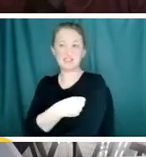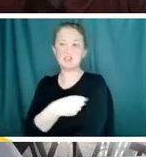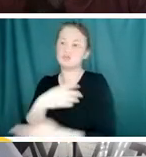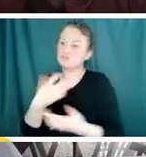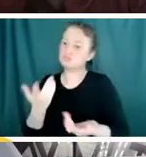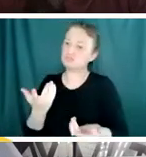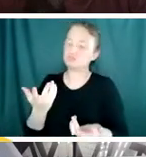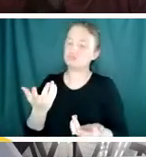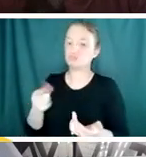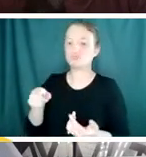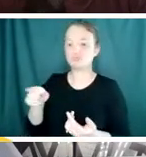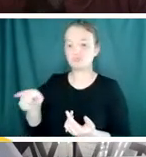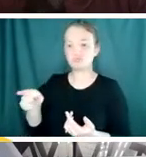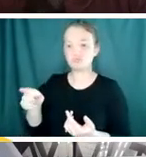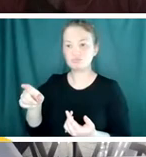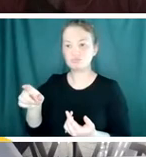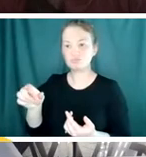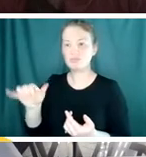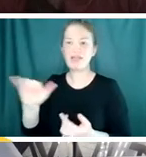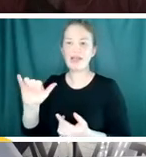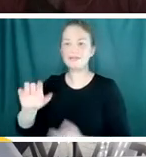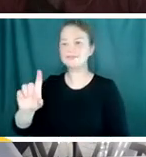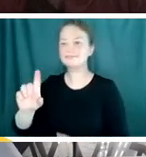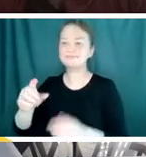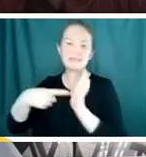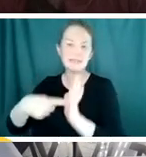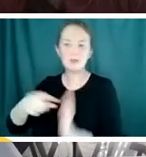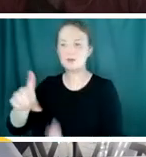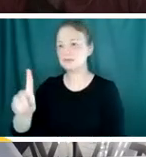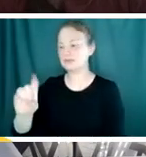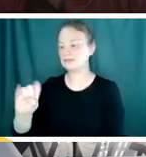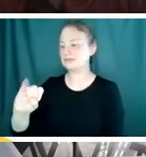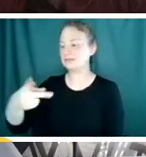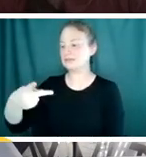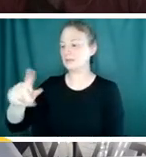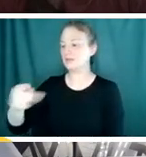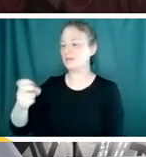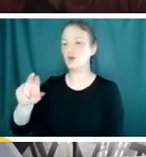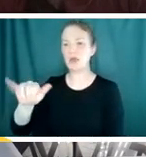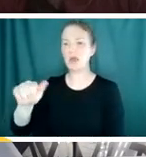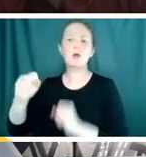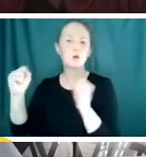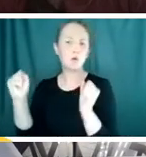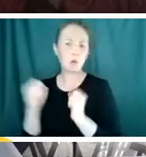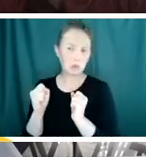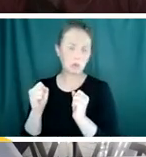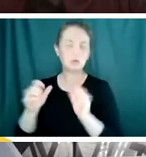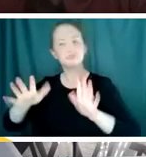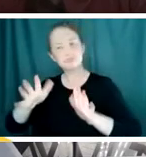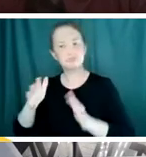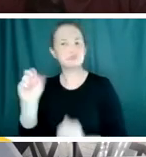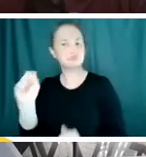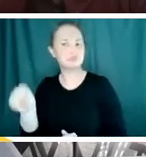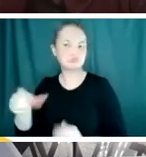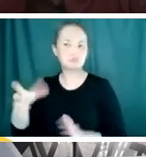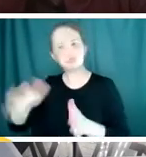something like that, like the diphtheria, pertussis, tetanus vaccine. That still has to be kept cold, but not that cold and and